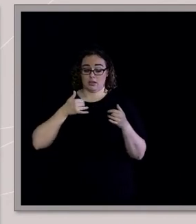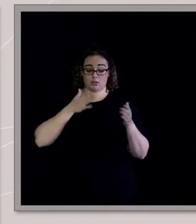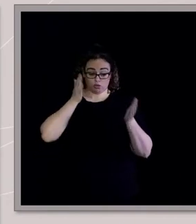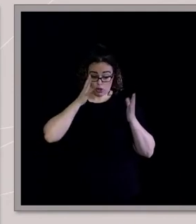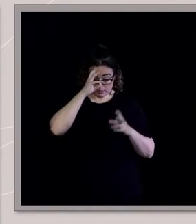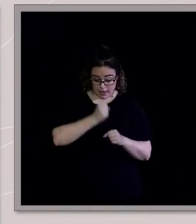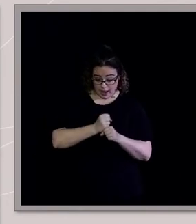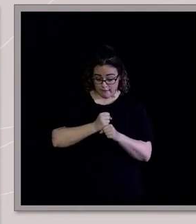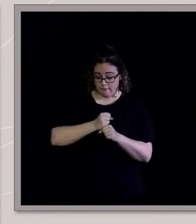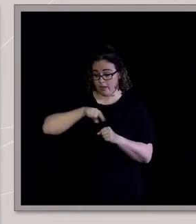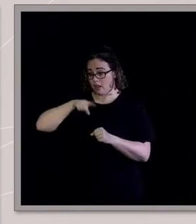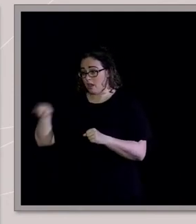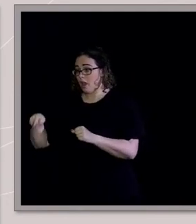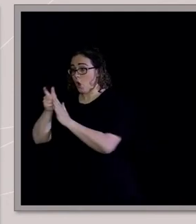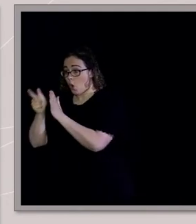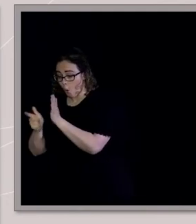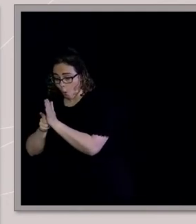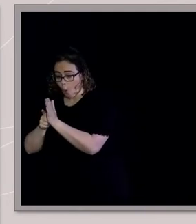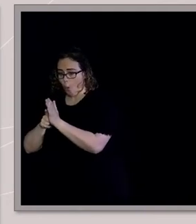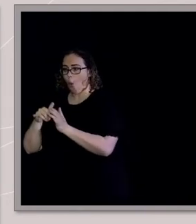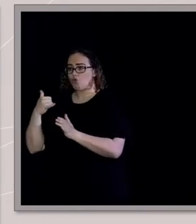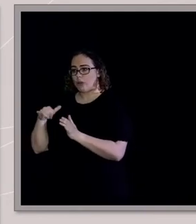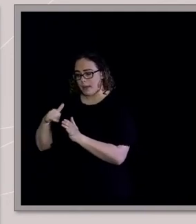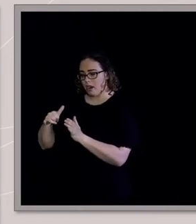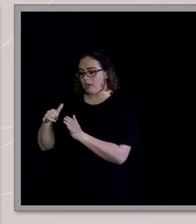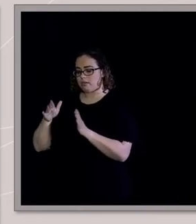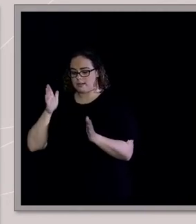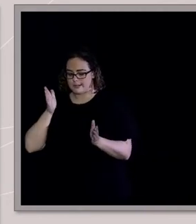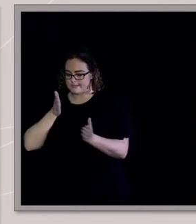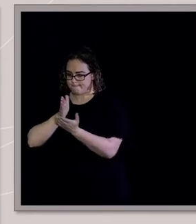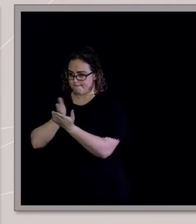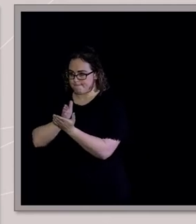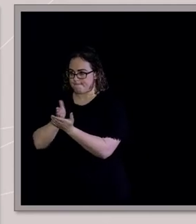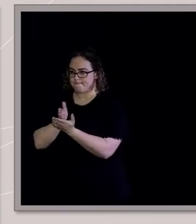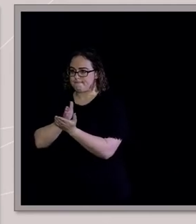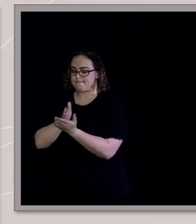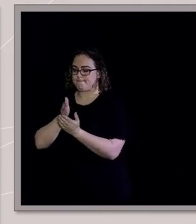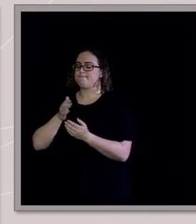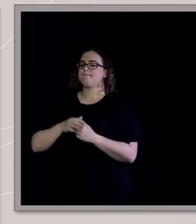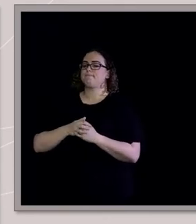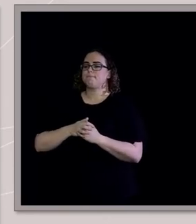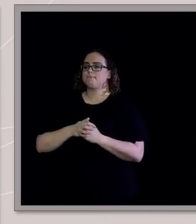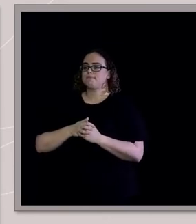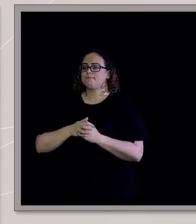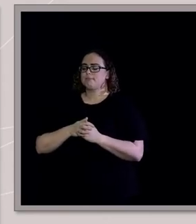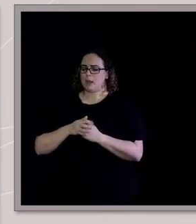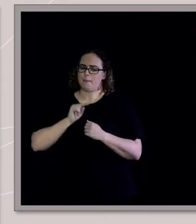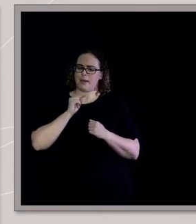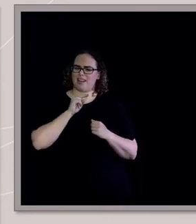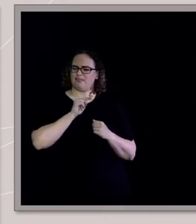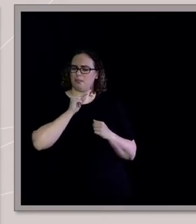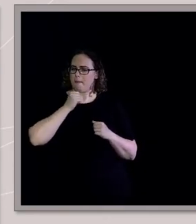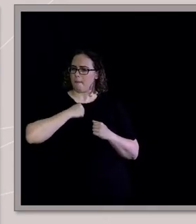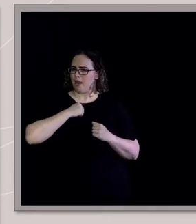where maybe the laws of our societies do have to get involved. But no, in the case of this church, I